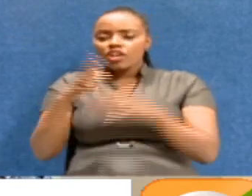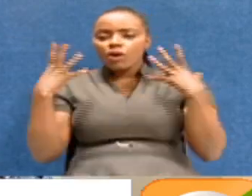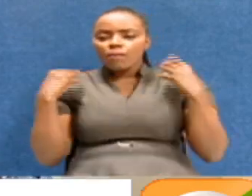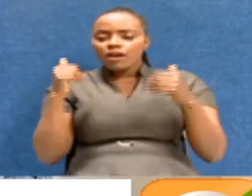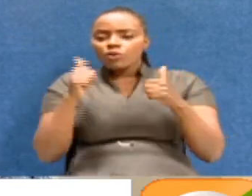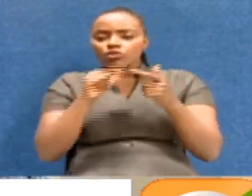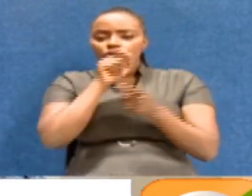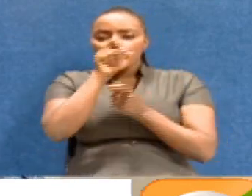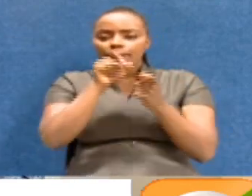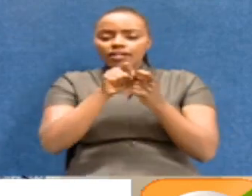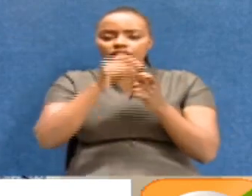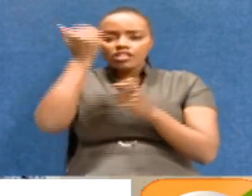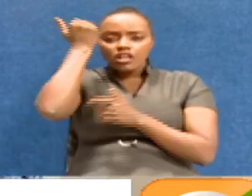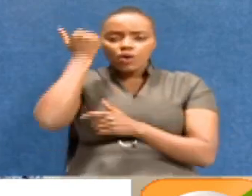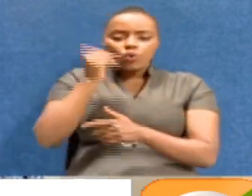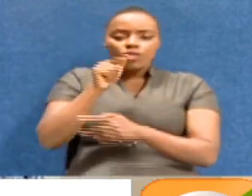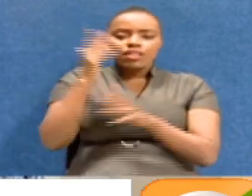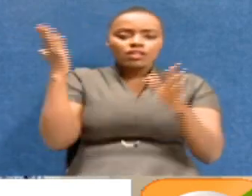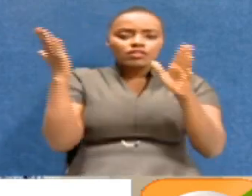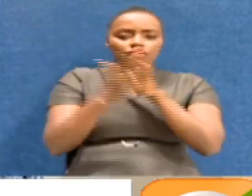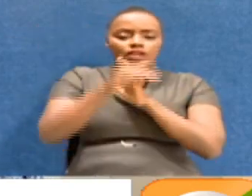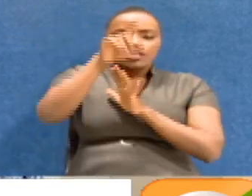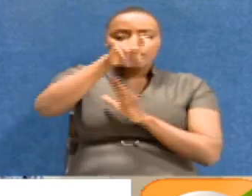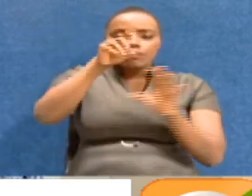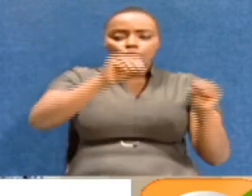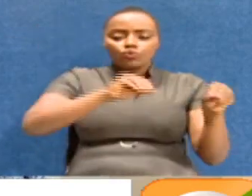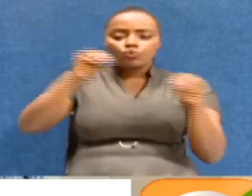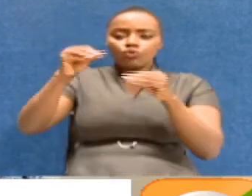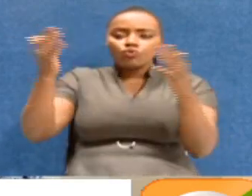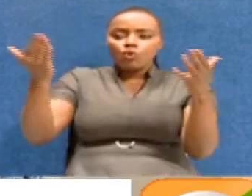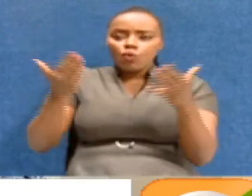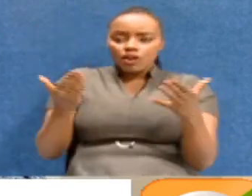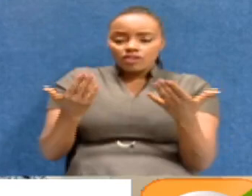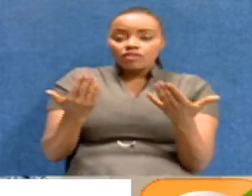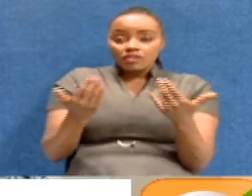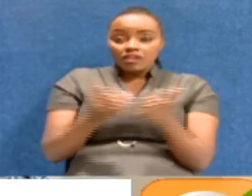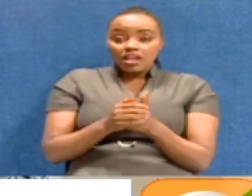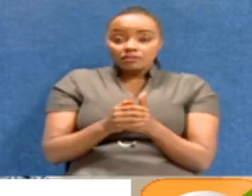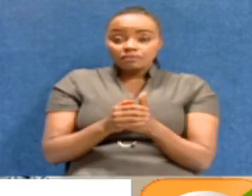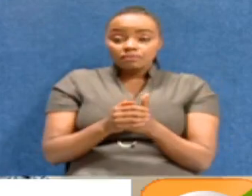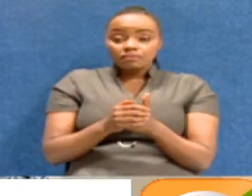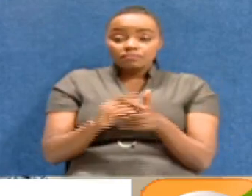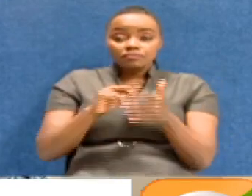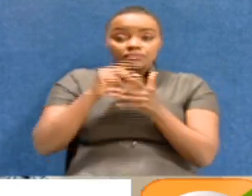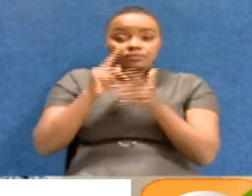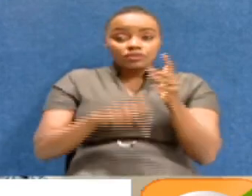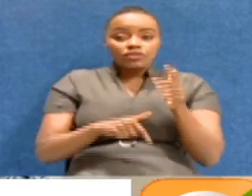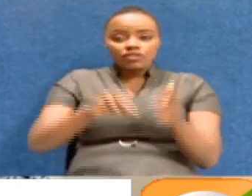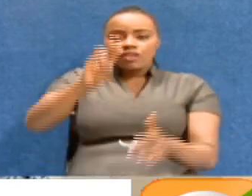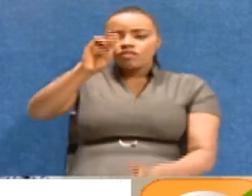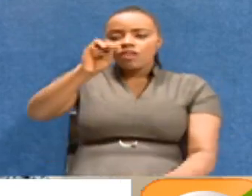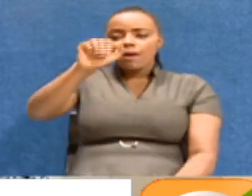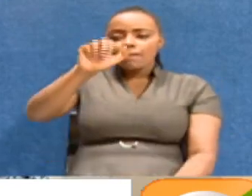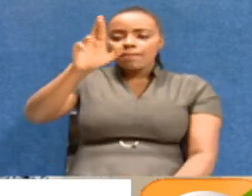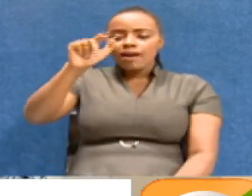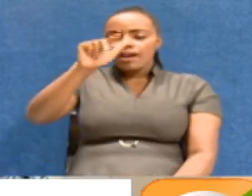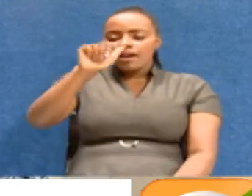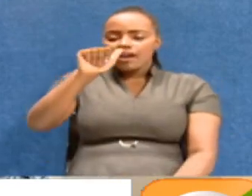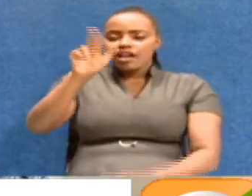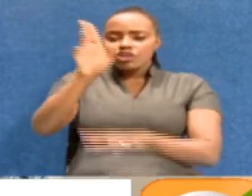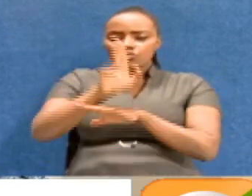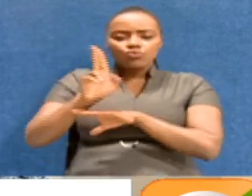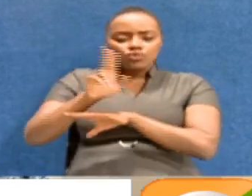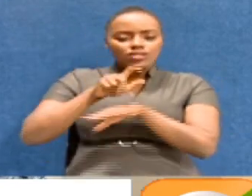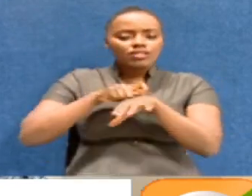or which particular court those particular files are being addressed. Yeah. So, Maraga took a lot of time